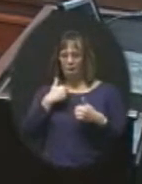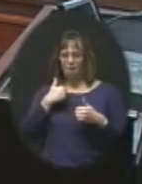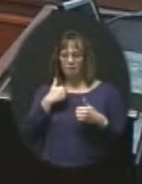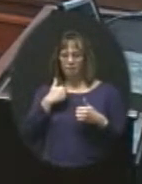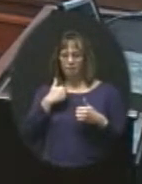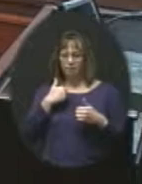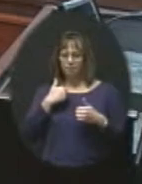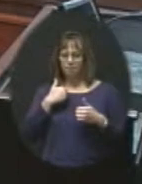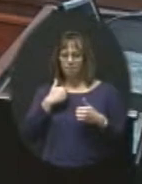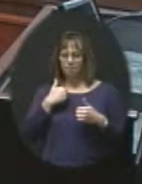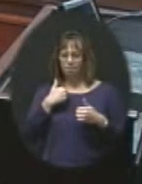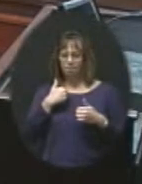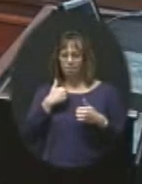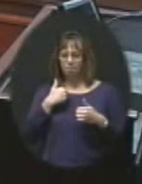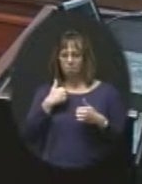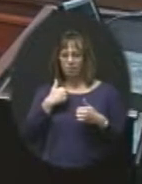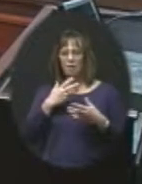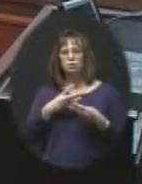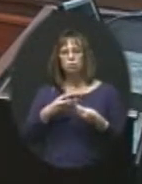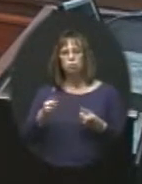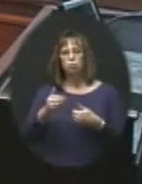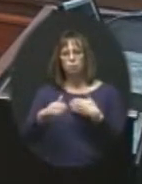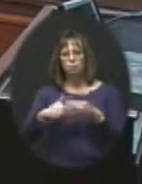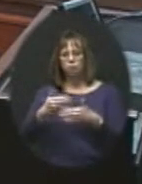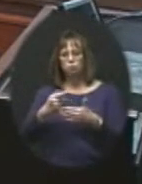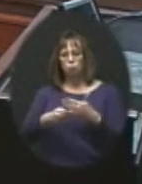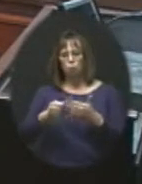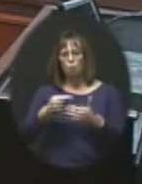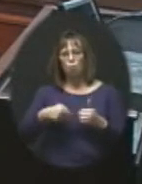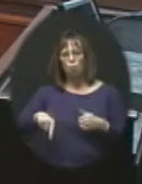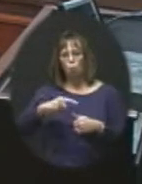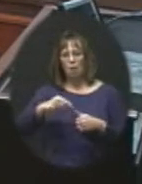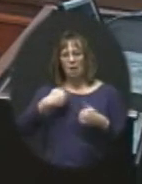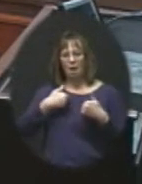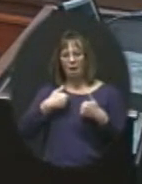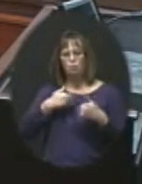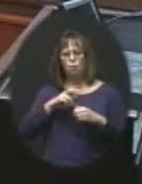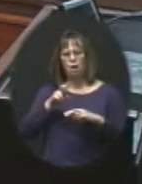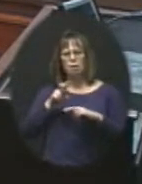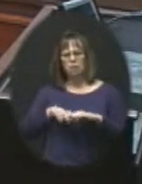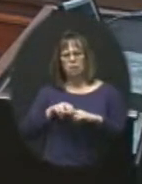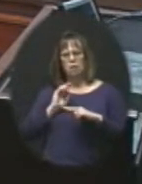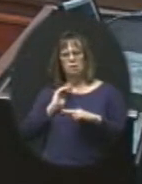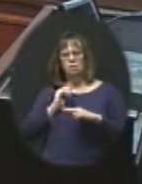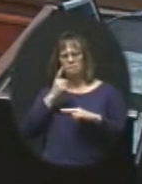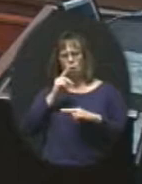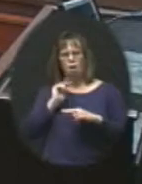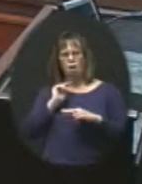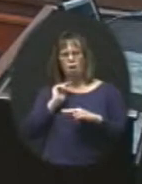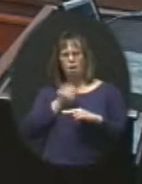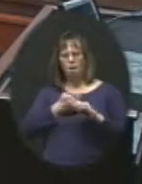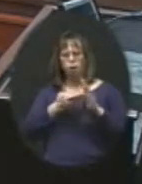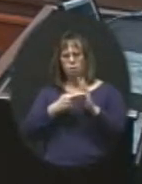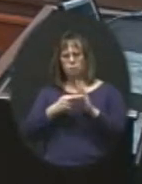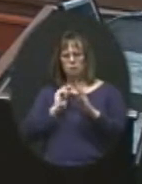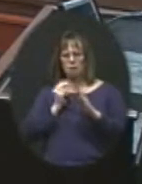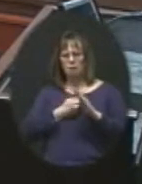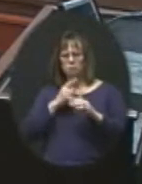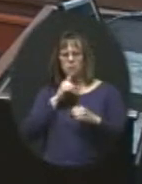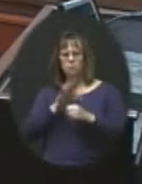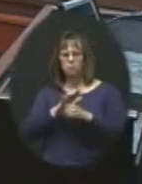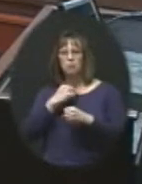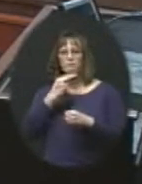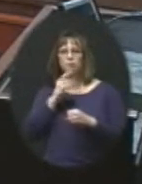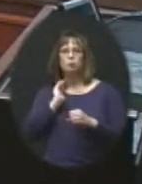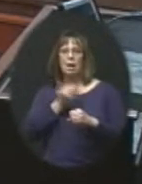smooth a process as what we have. And so when I'm sitting there on our behalf, I promise you I've